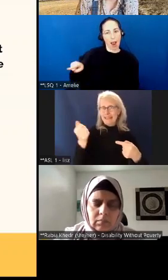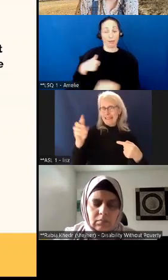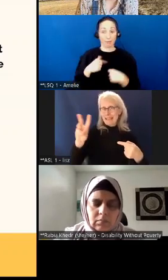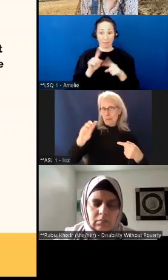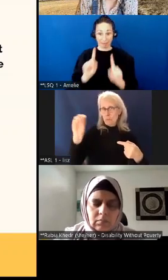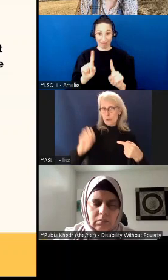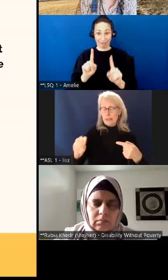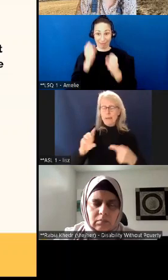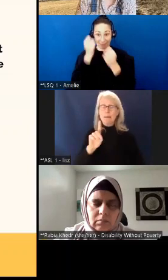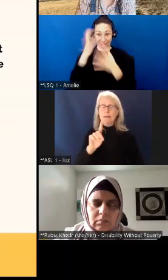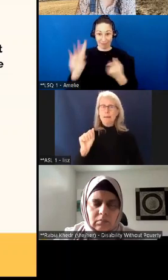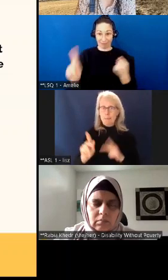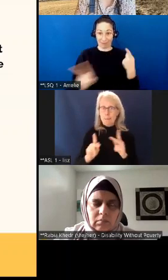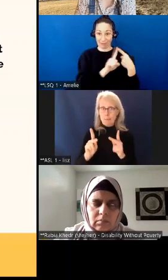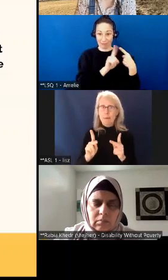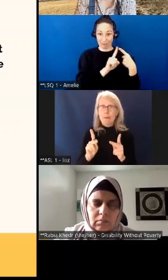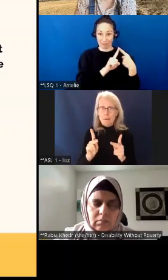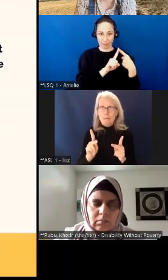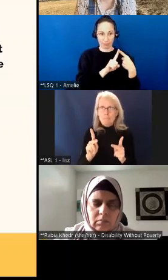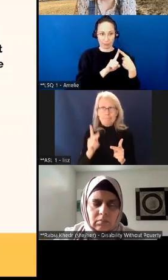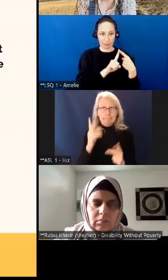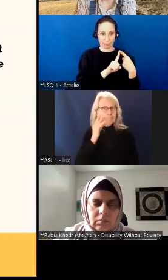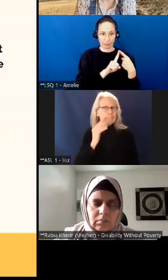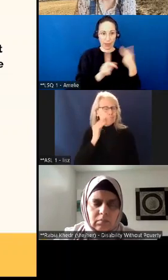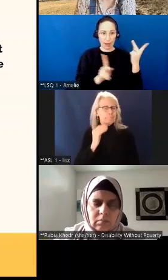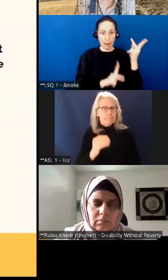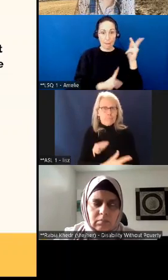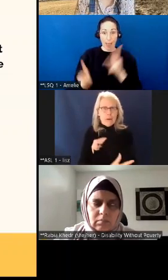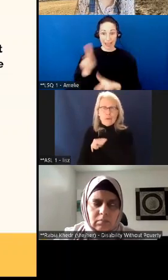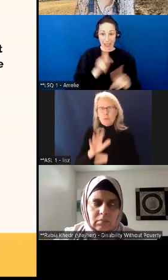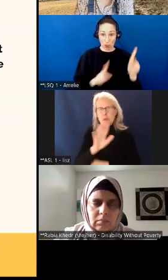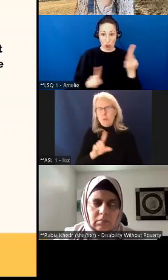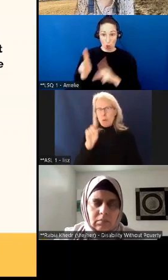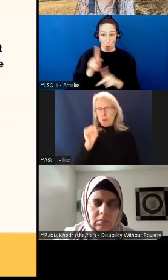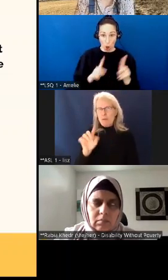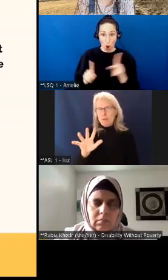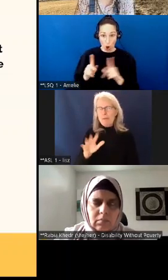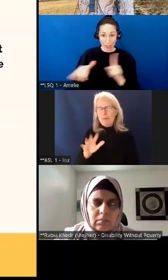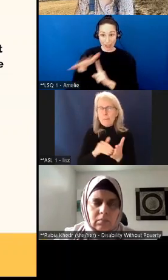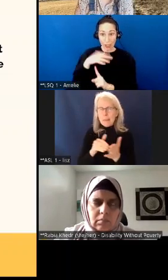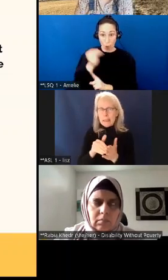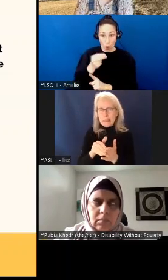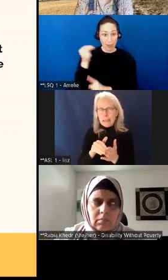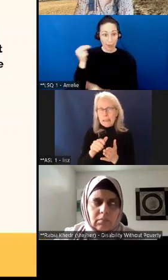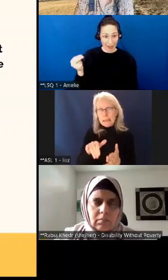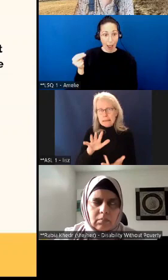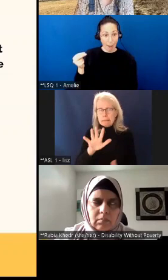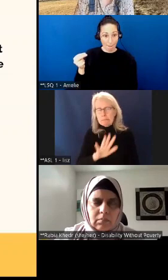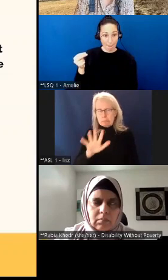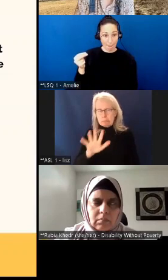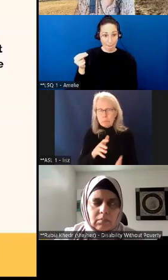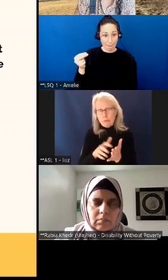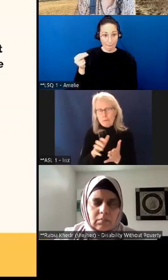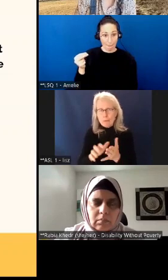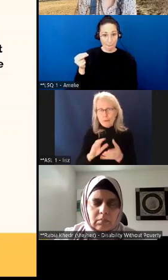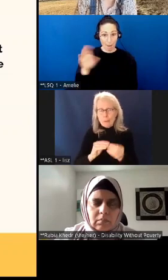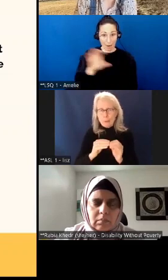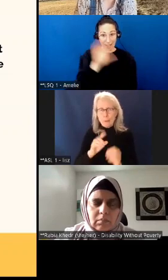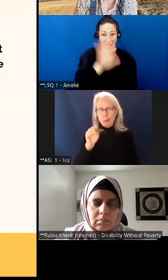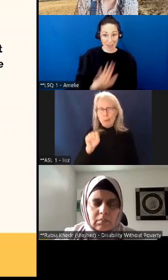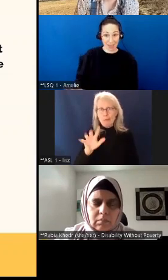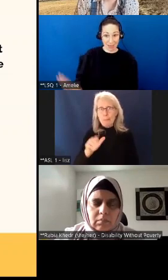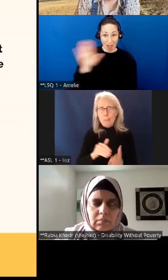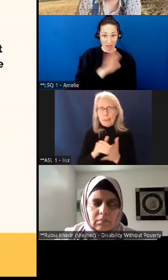people live in poverty. We think that's more than 1.5 million people as best we can do. One of the most